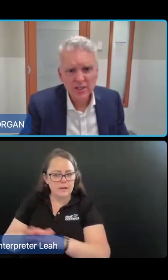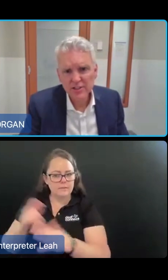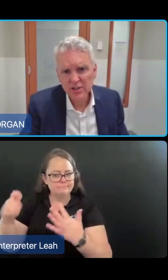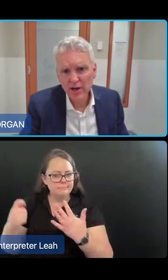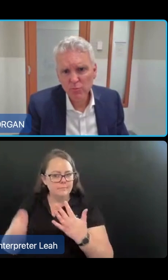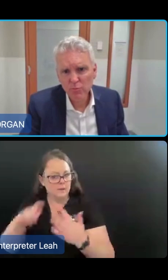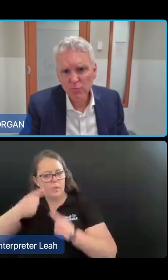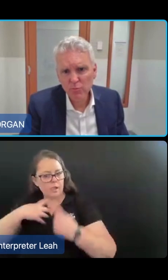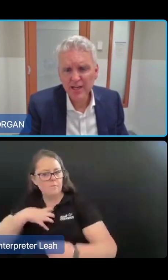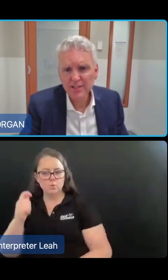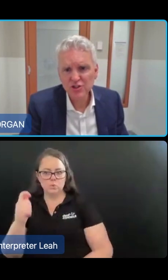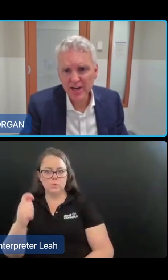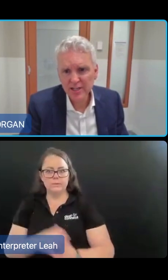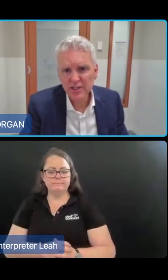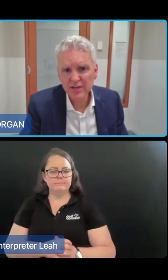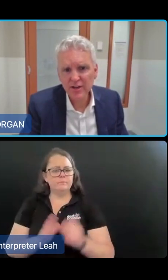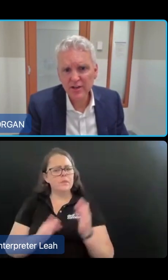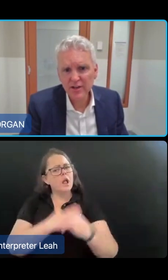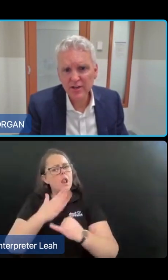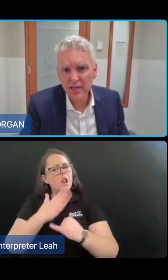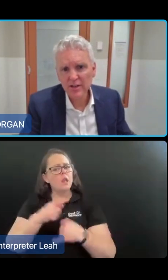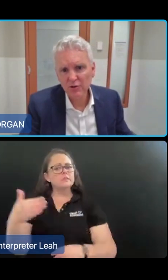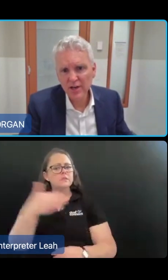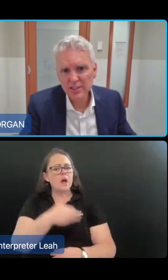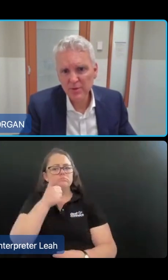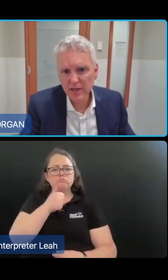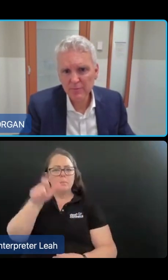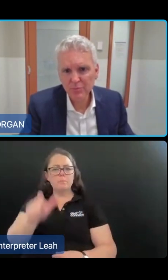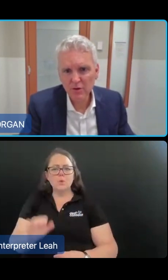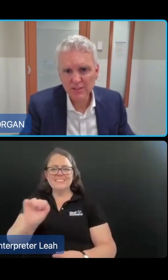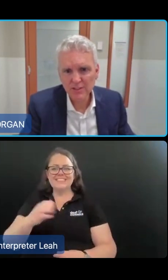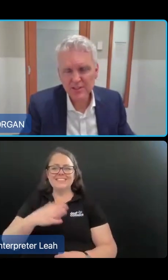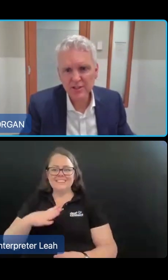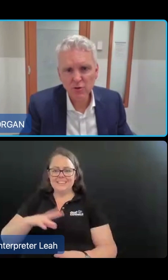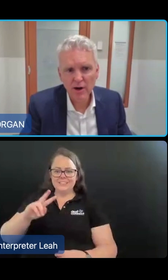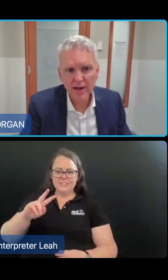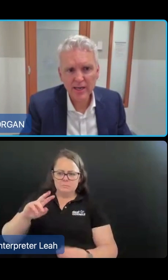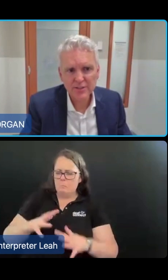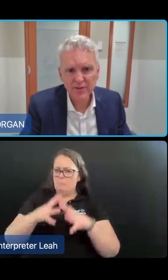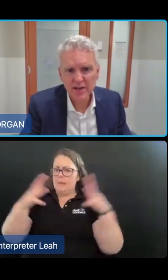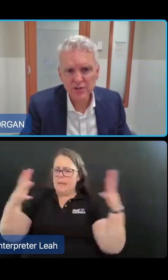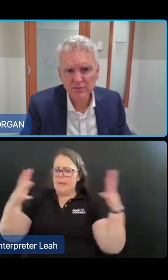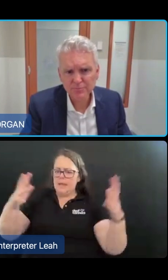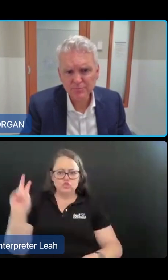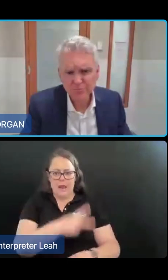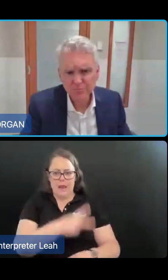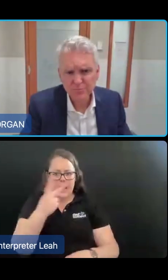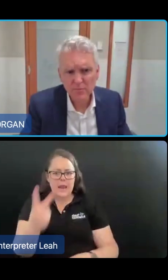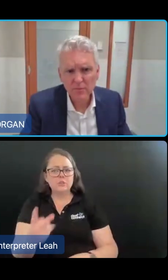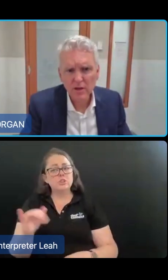Lastly, on this slide, when a person's needs change significantly, they would need to be reassessed into a higher classification.